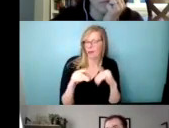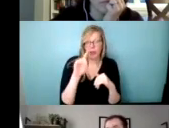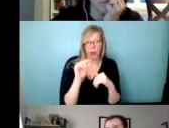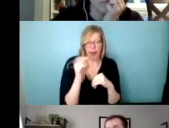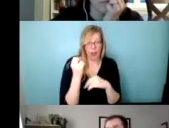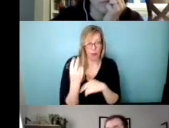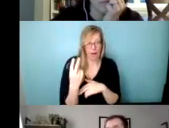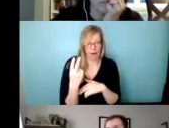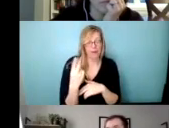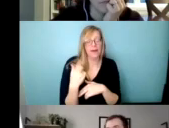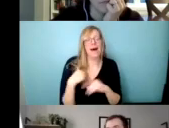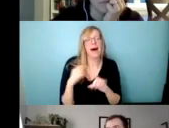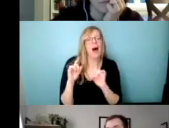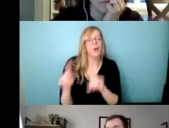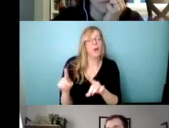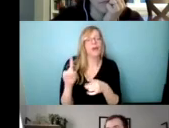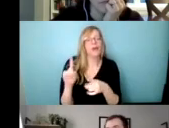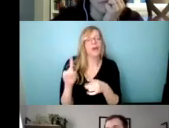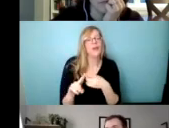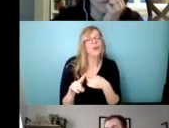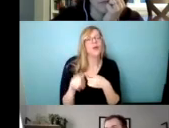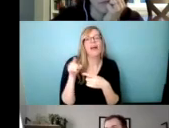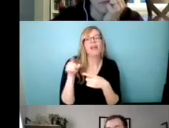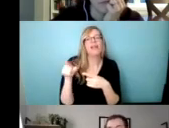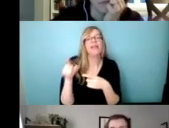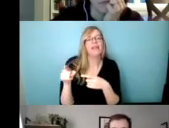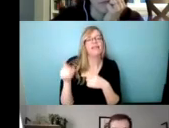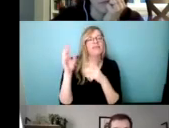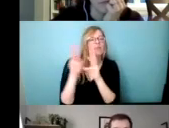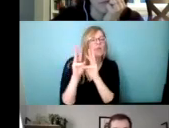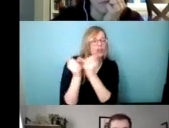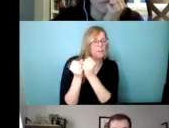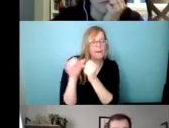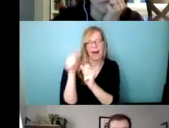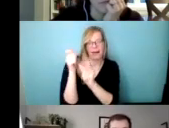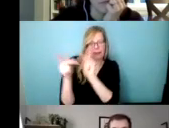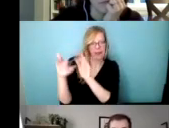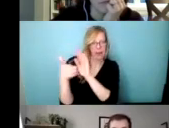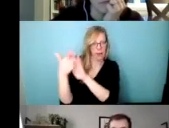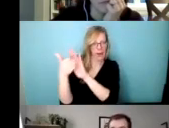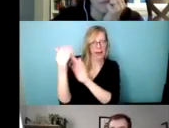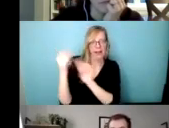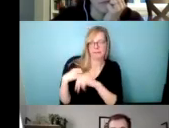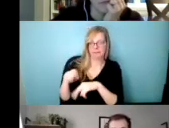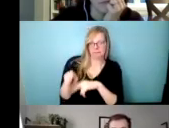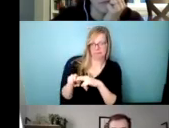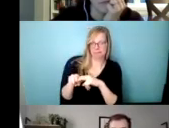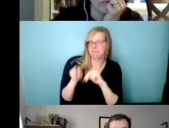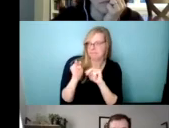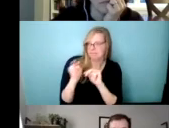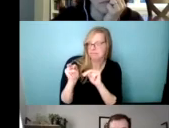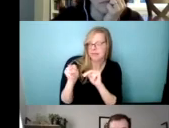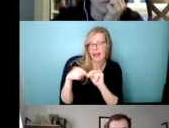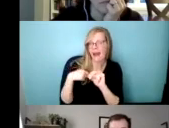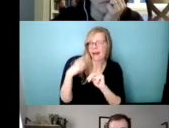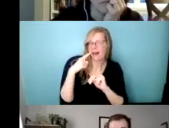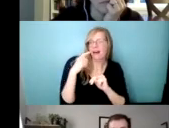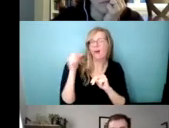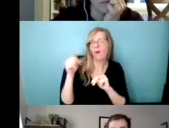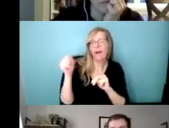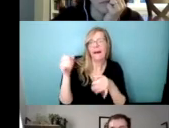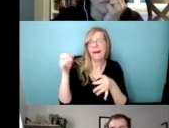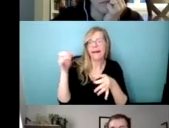session that, uh, others were running. Um, and I think I, you know, kind of convictions and ideas about that there was injustice in the world, but